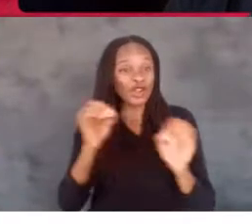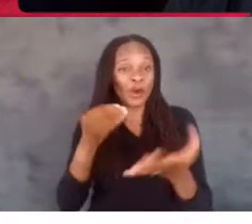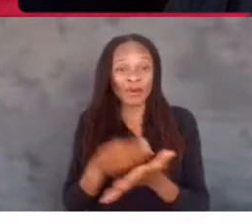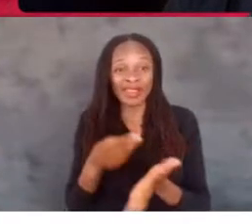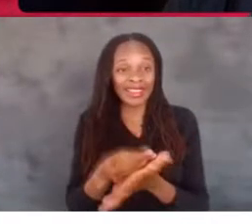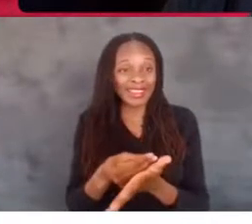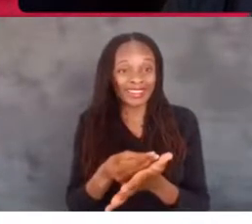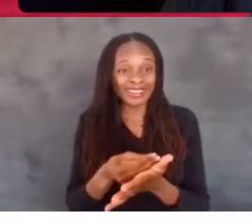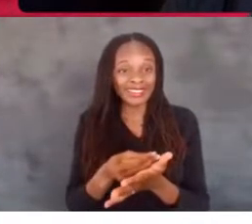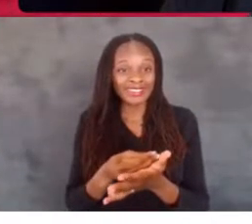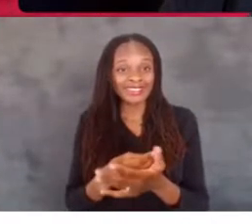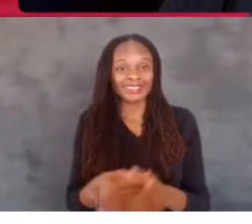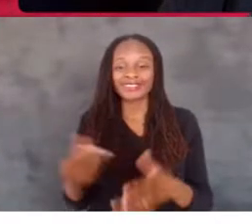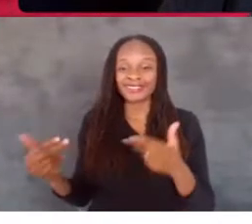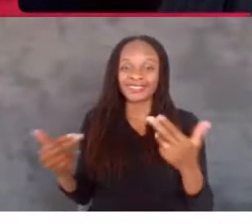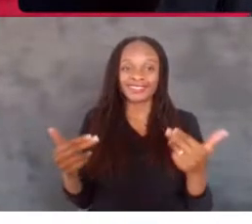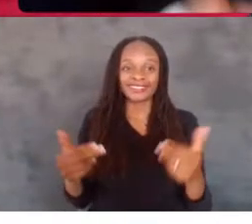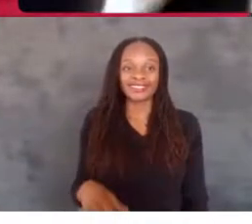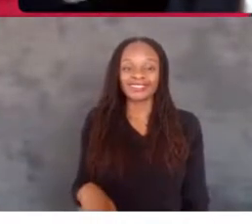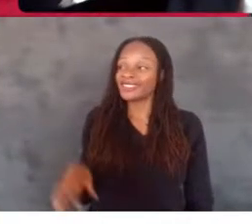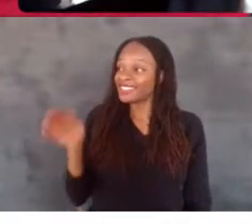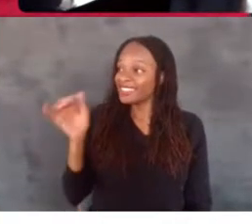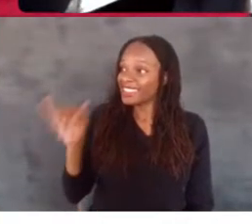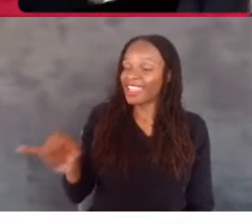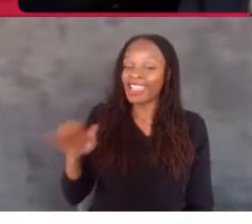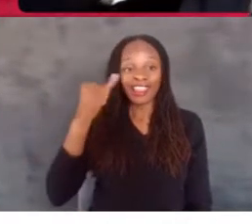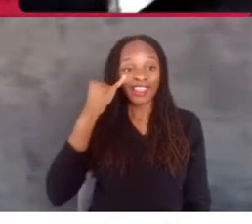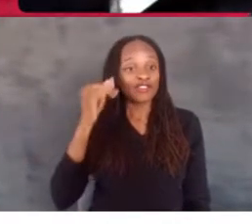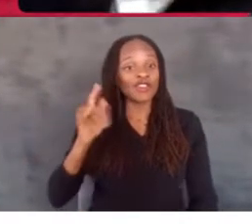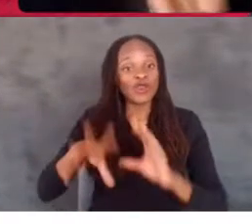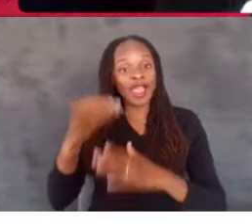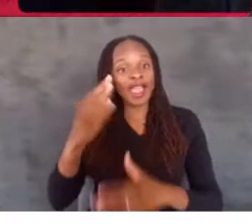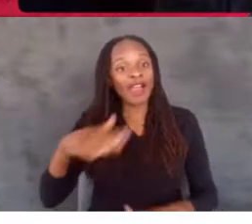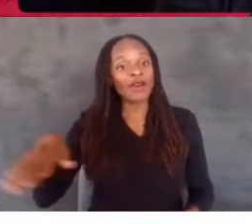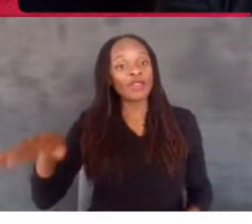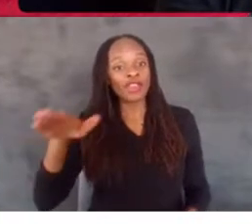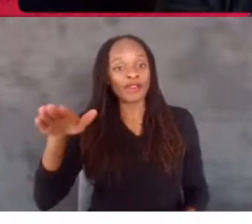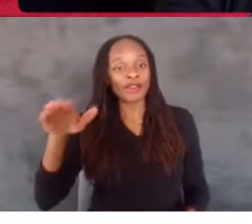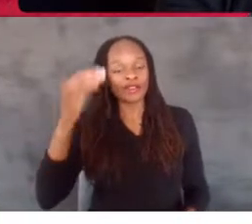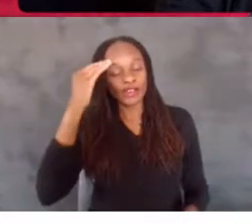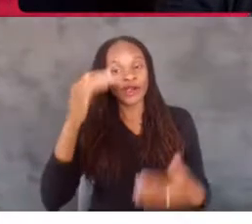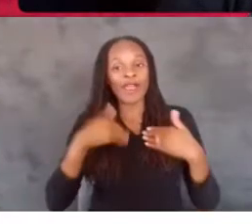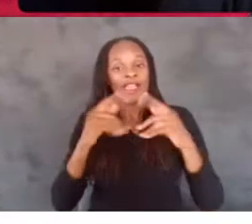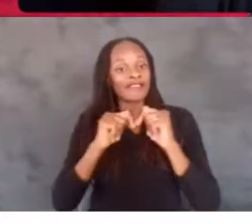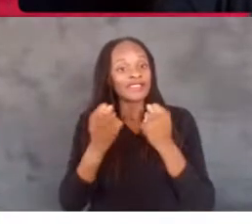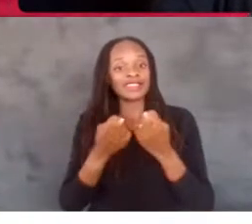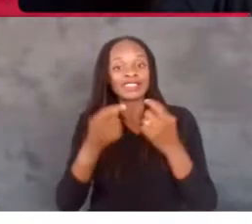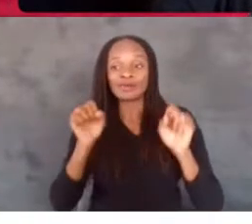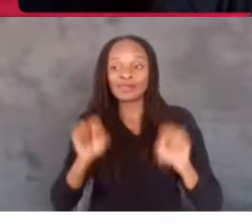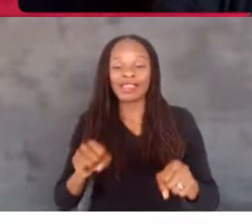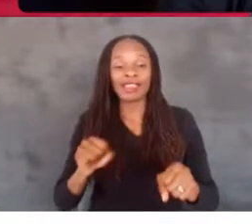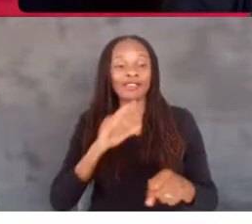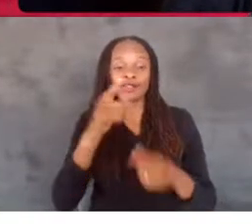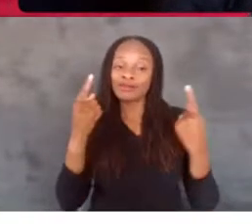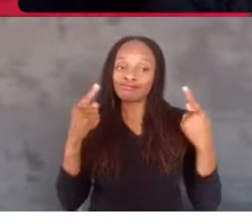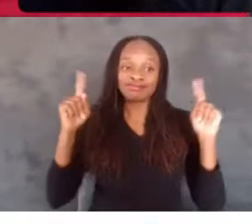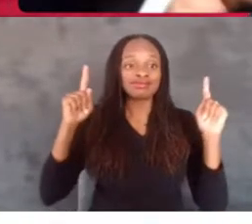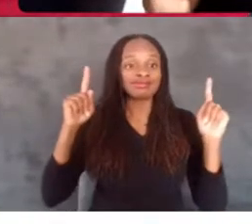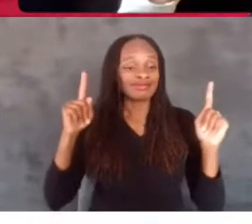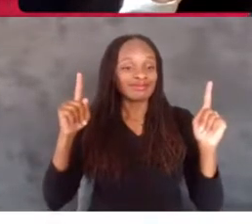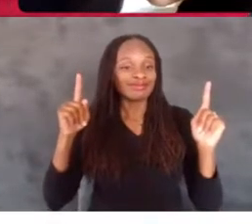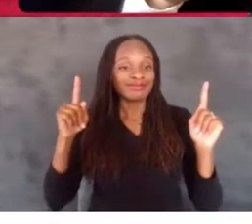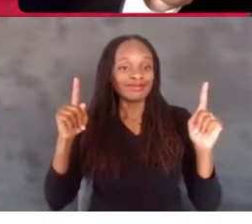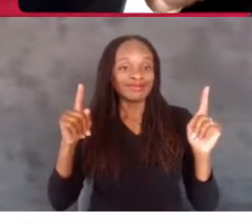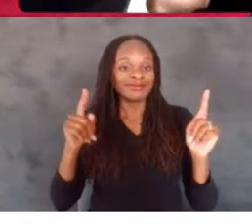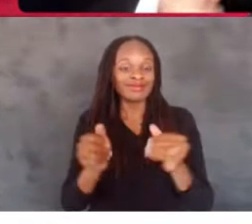There you go. Now, if you're out there, we know we've got a team that can execute and execute on budget. Yes.